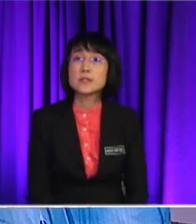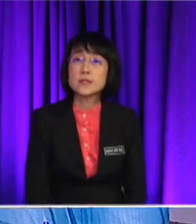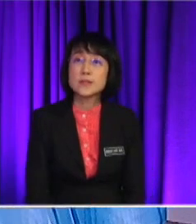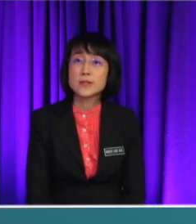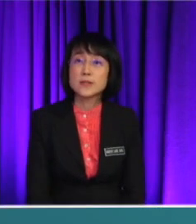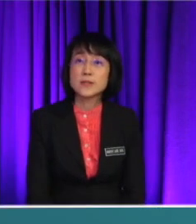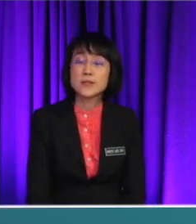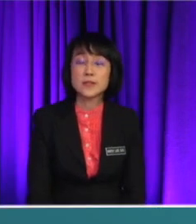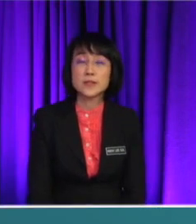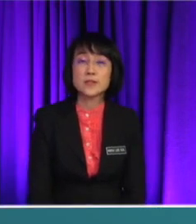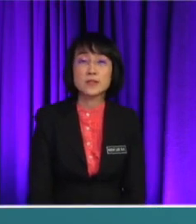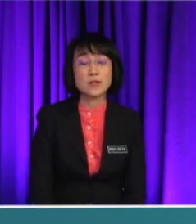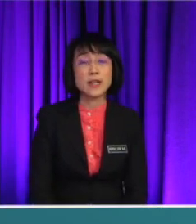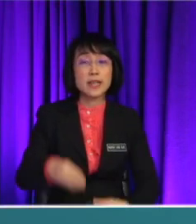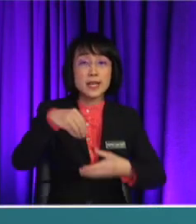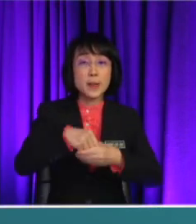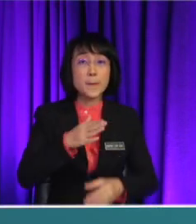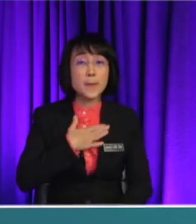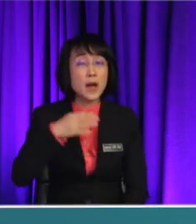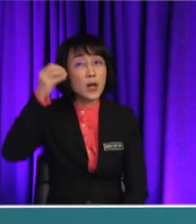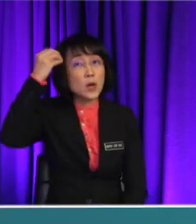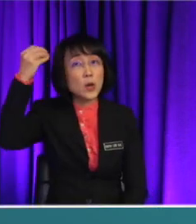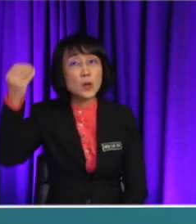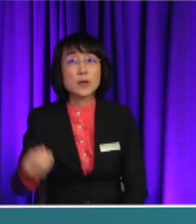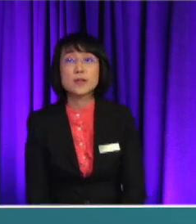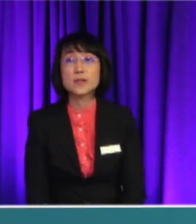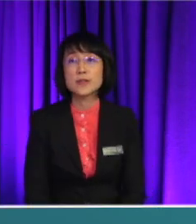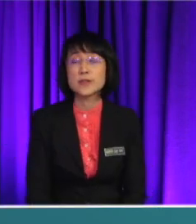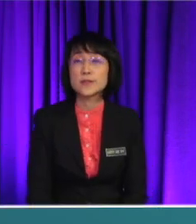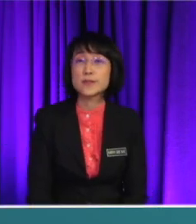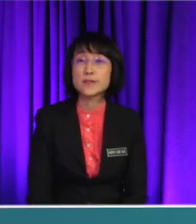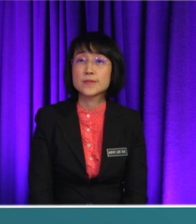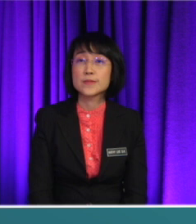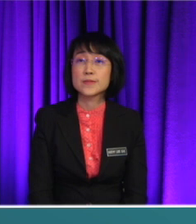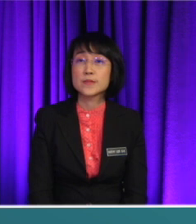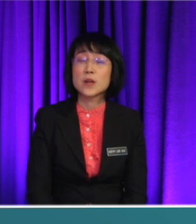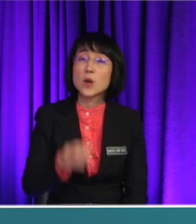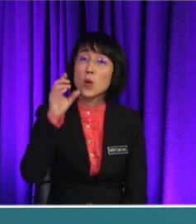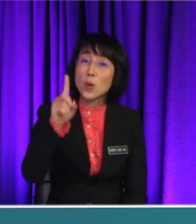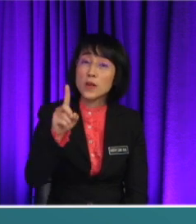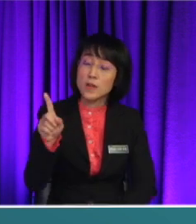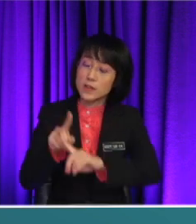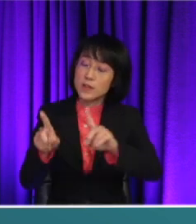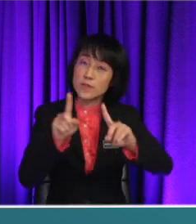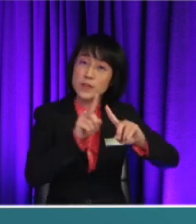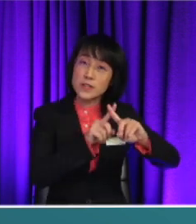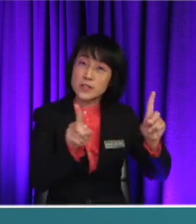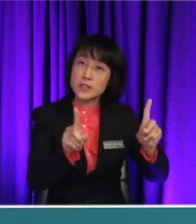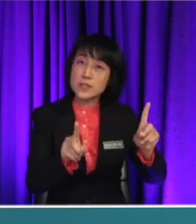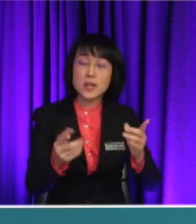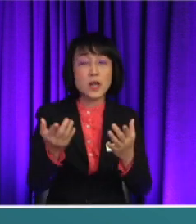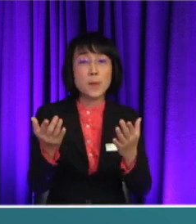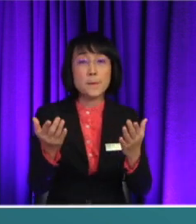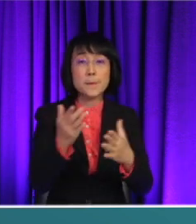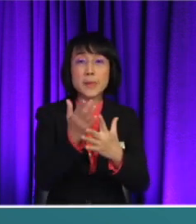can say in my opinions You can also say that, oh, one of the differences Between these two places